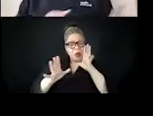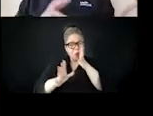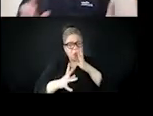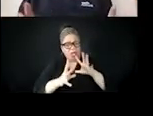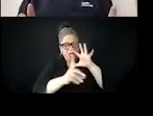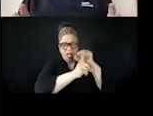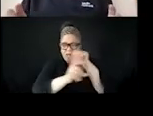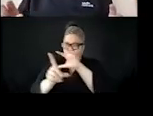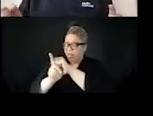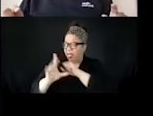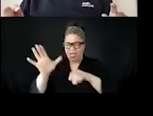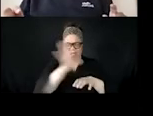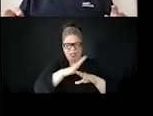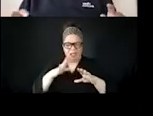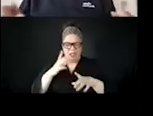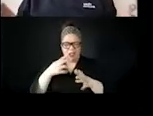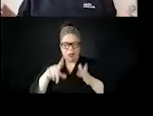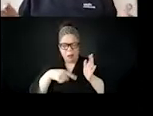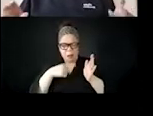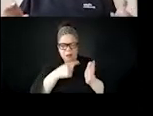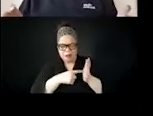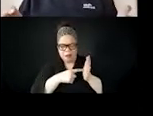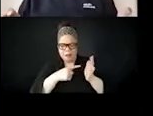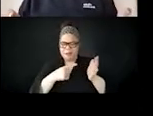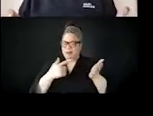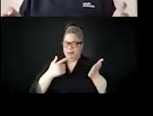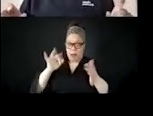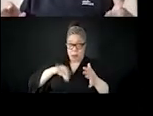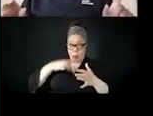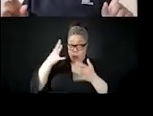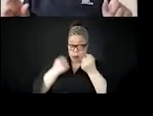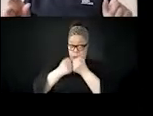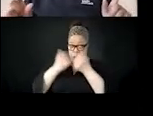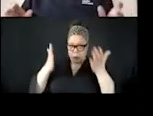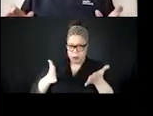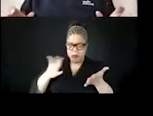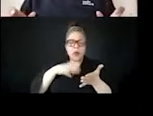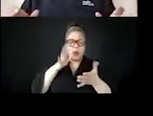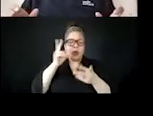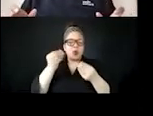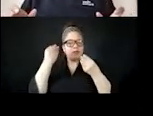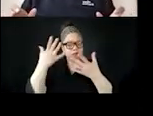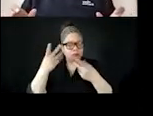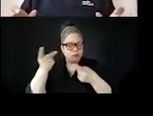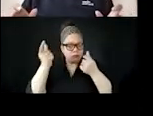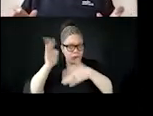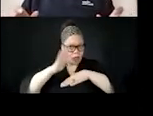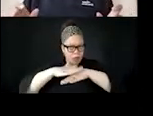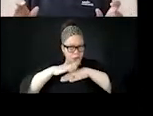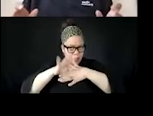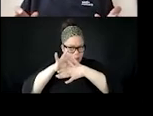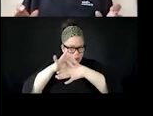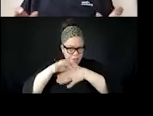will, I'm going to talk about, um, self-harm just really quickly, um, to sort of highlight the extent to which disinformation